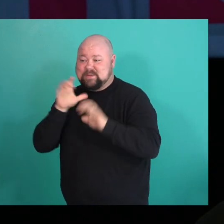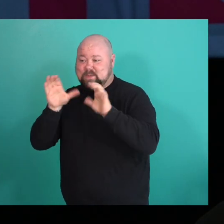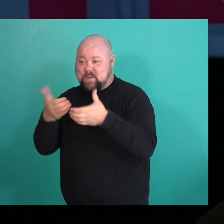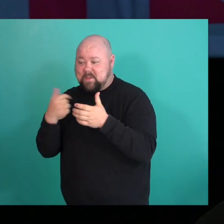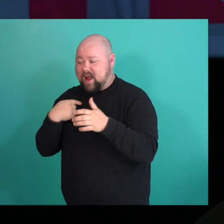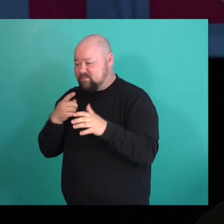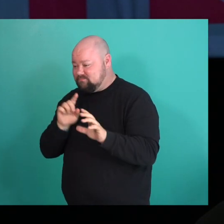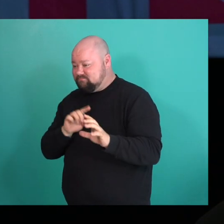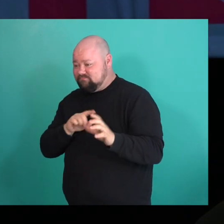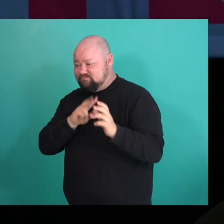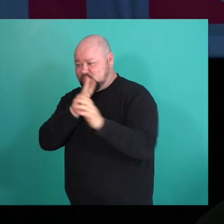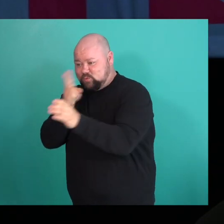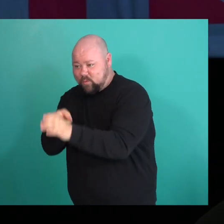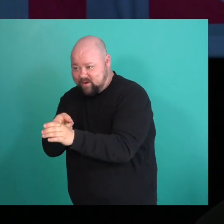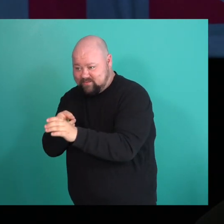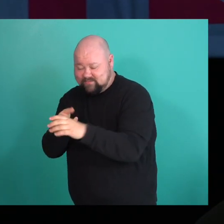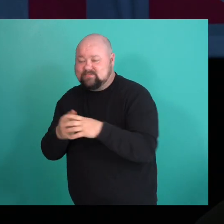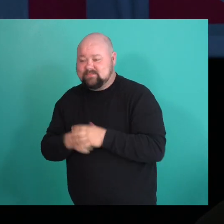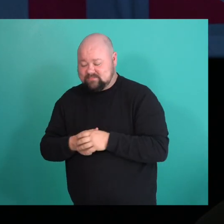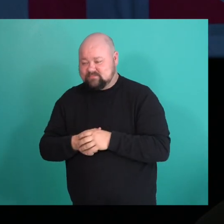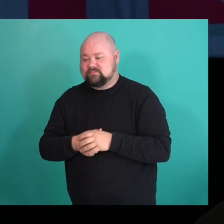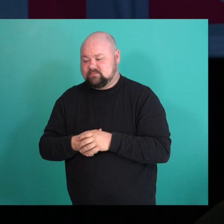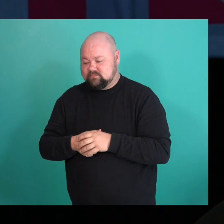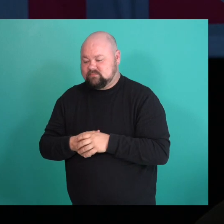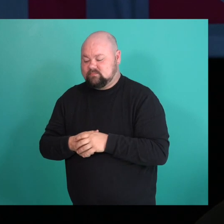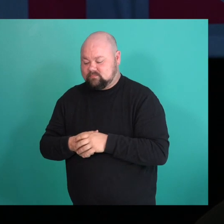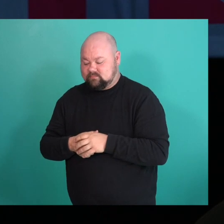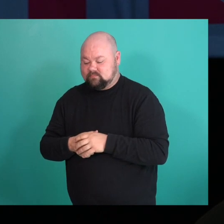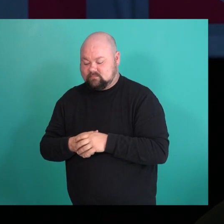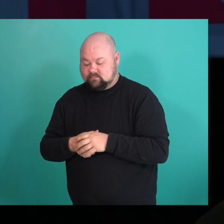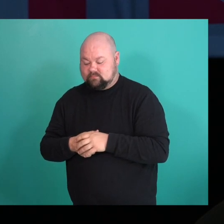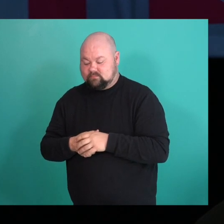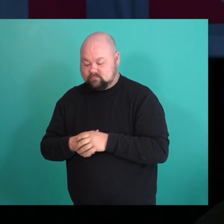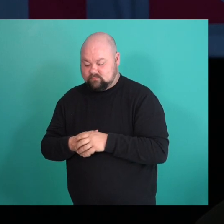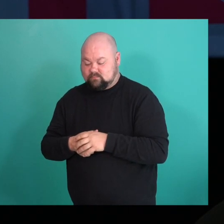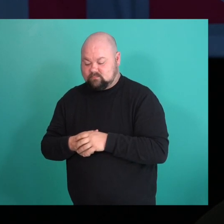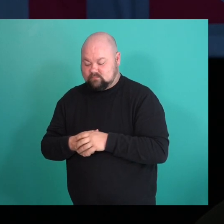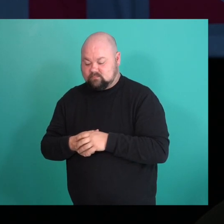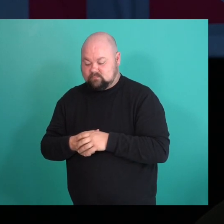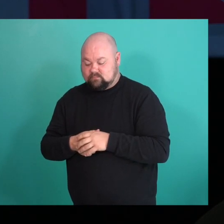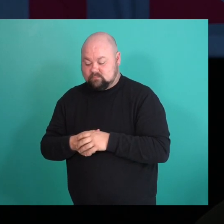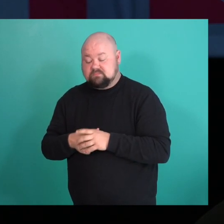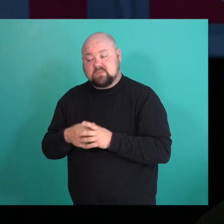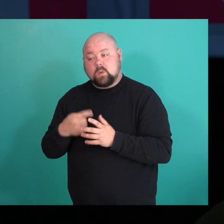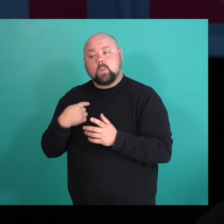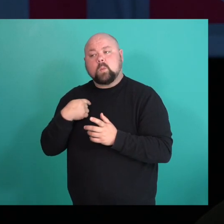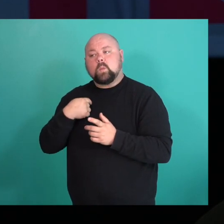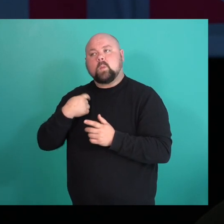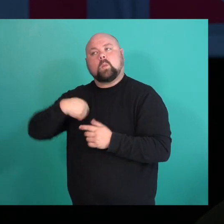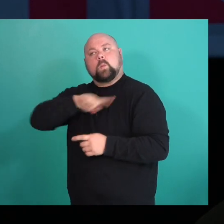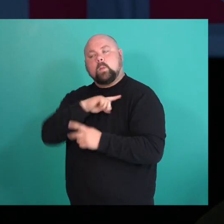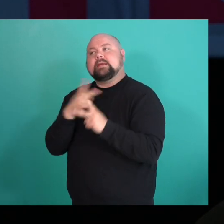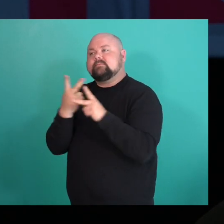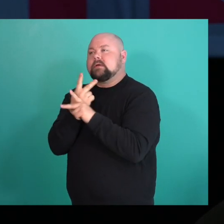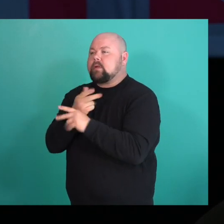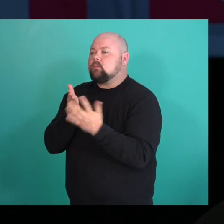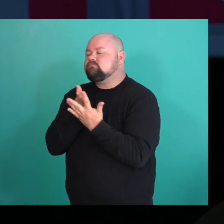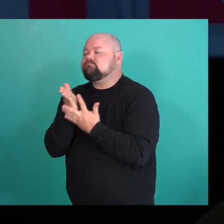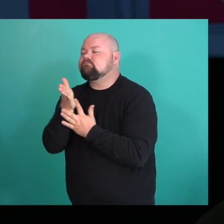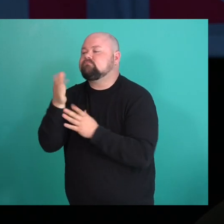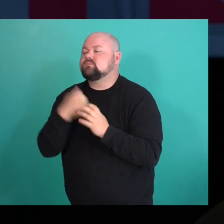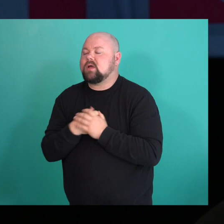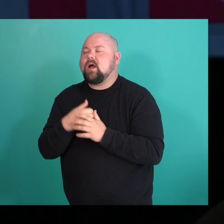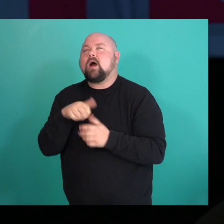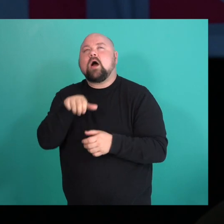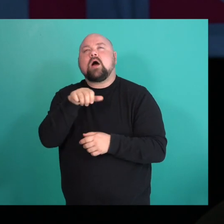participated was in, in Port Coquitlam. So, you know, even then we found our ways. The other thing that I, that's coming to my mind that I